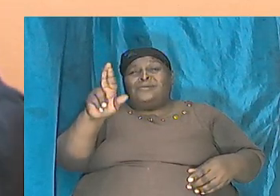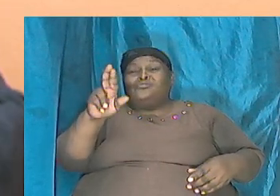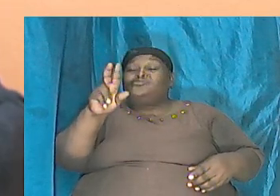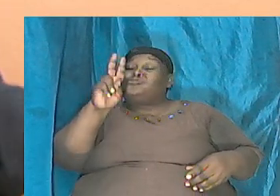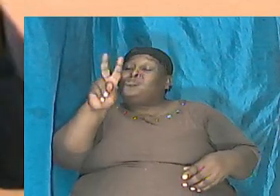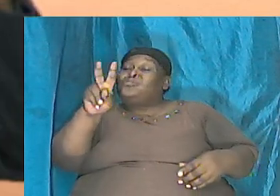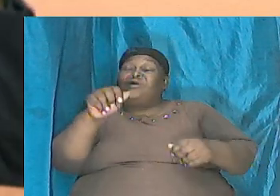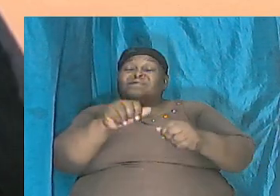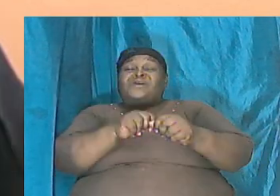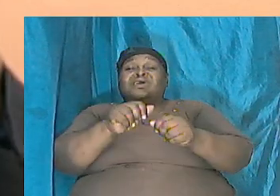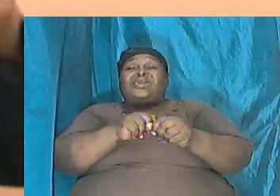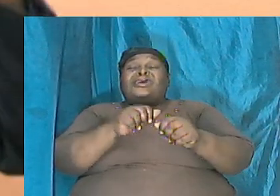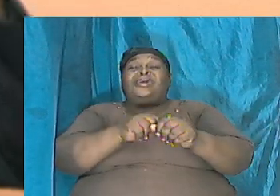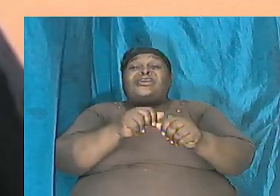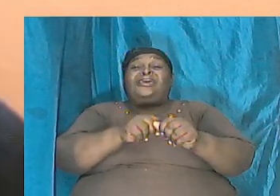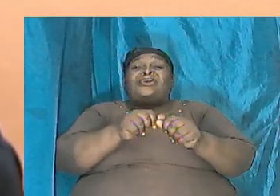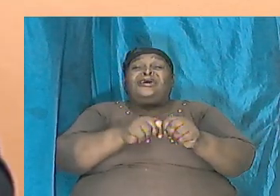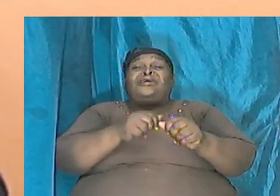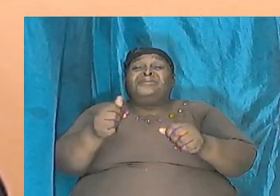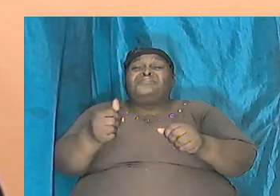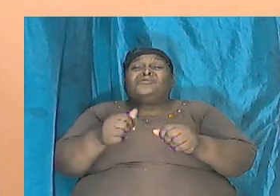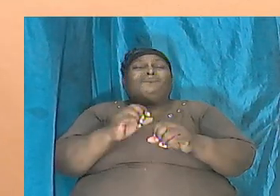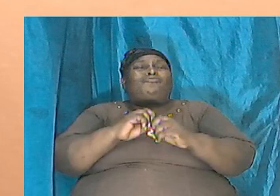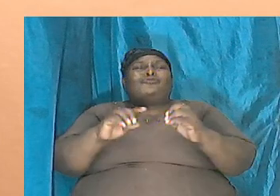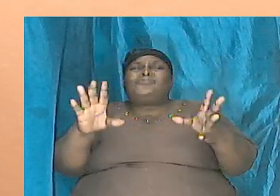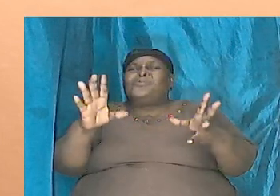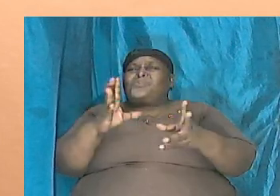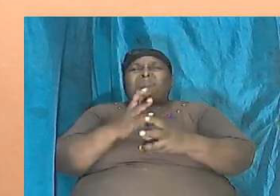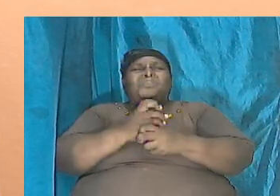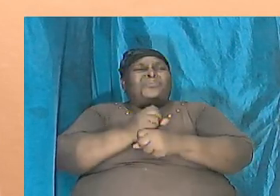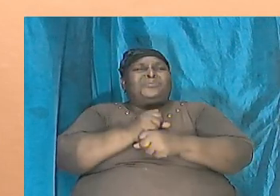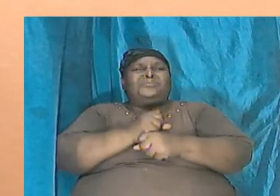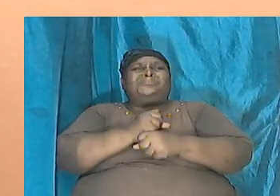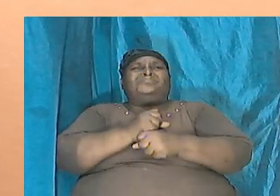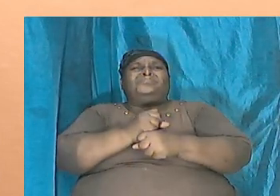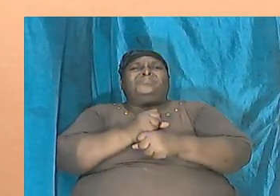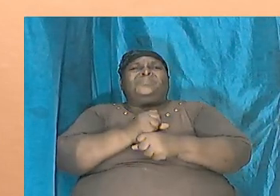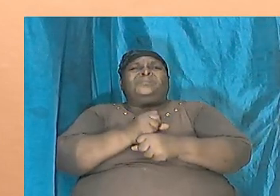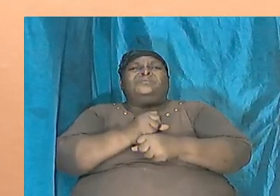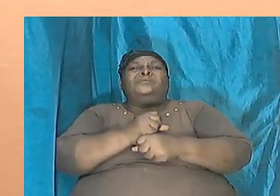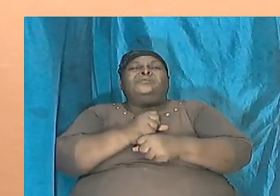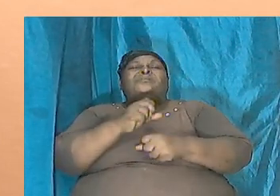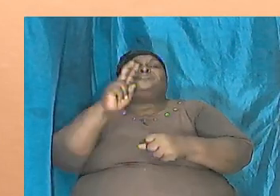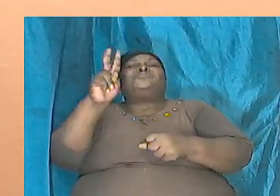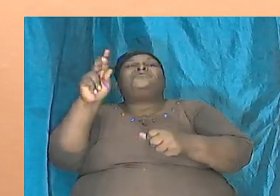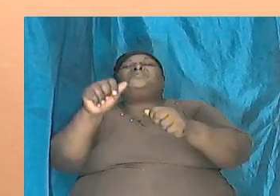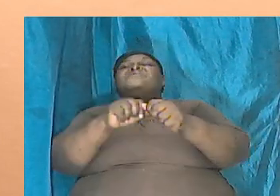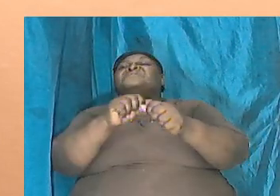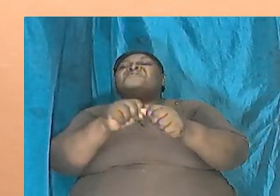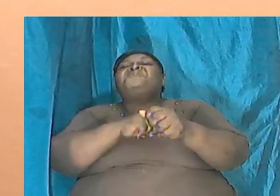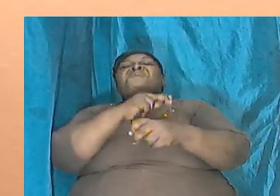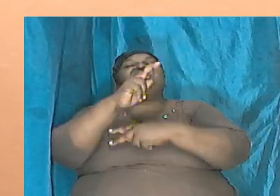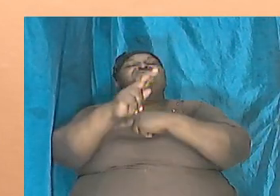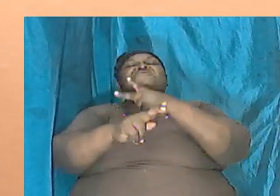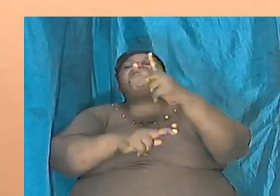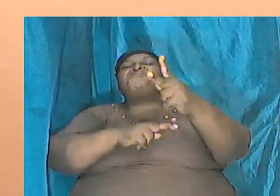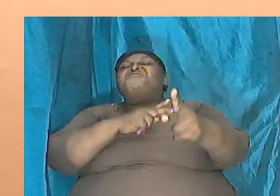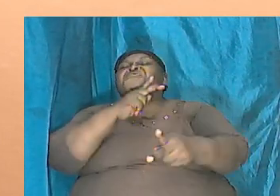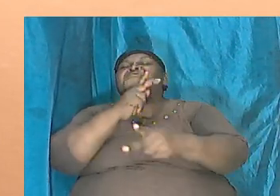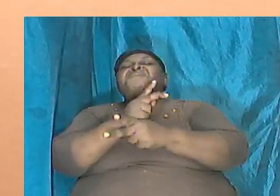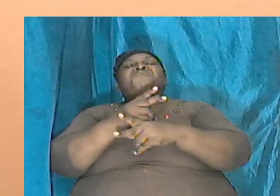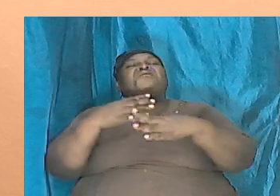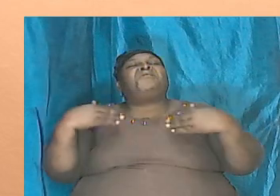every species was to go in it couldn't hold me rightly so but as I said before it is two of every kind that God says